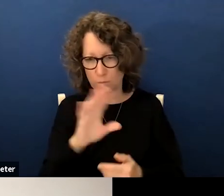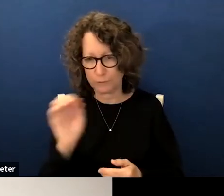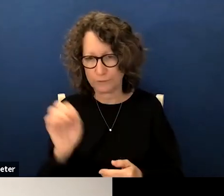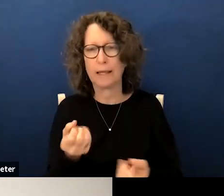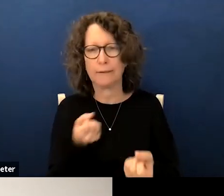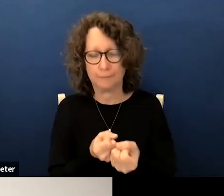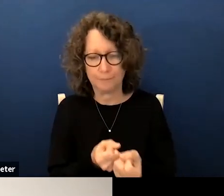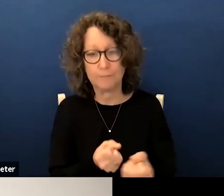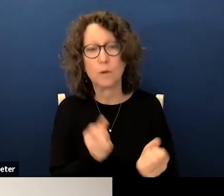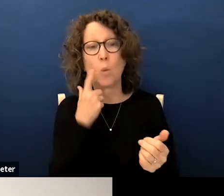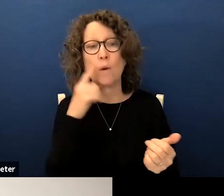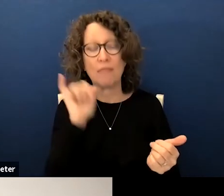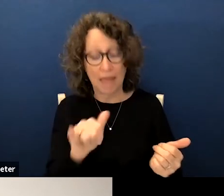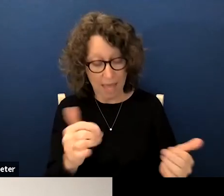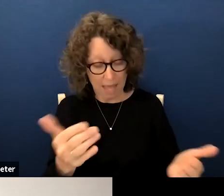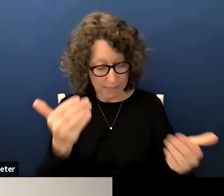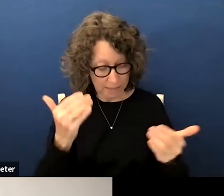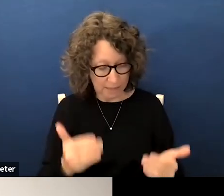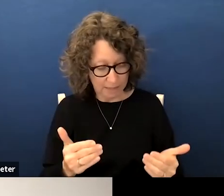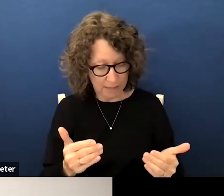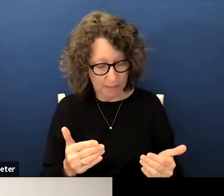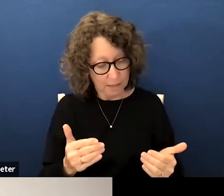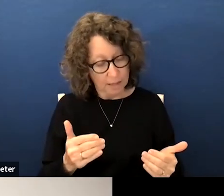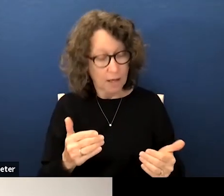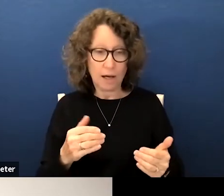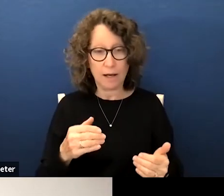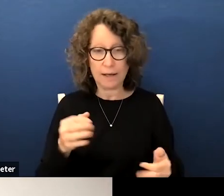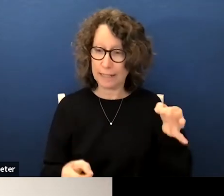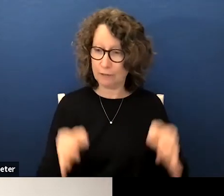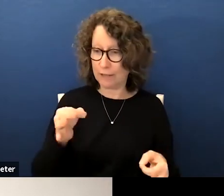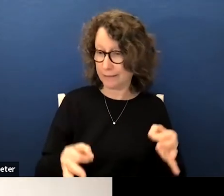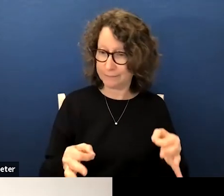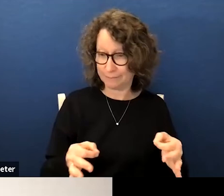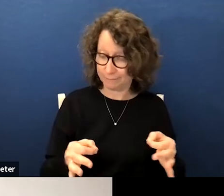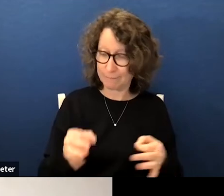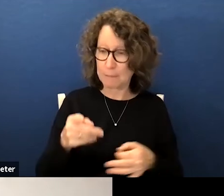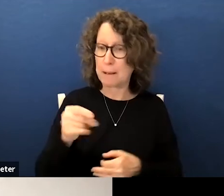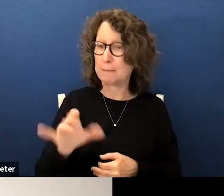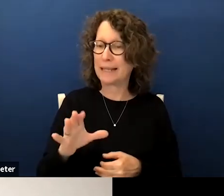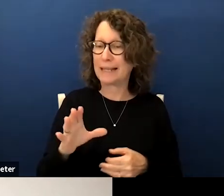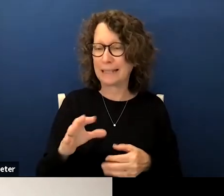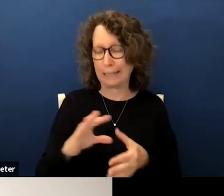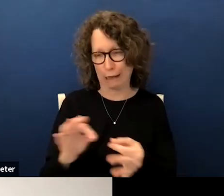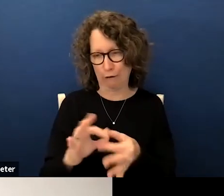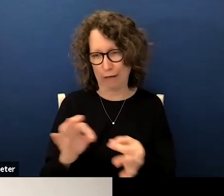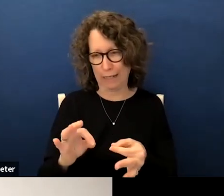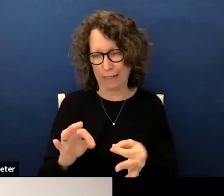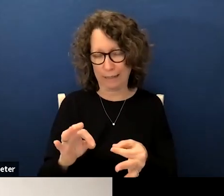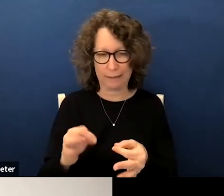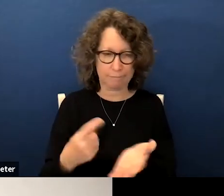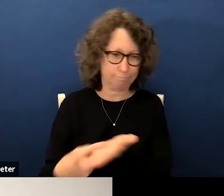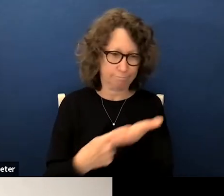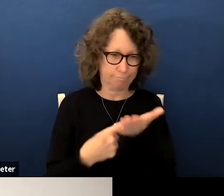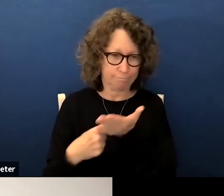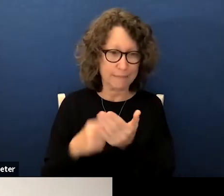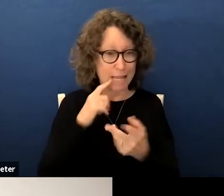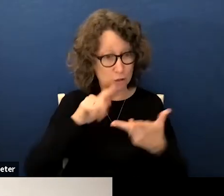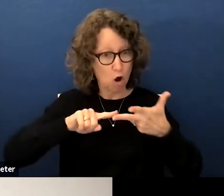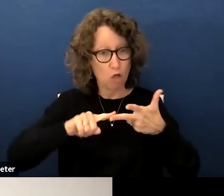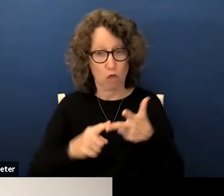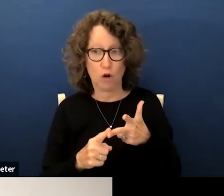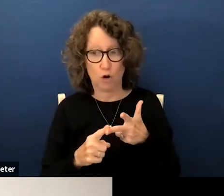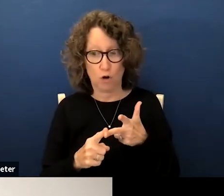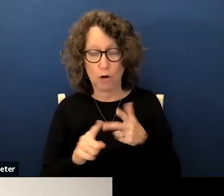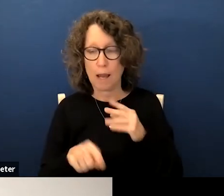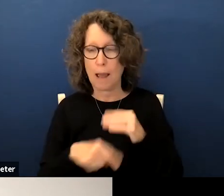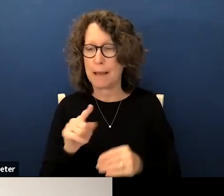and with that we will now move on to our hearing the public hearing about and it is our third public hearing